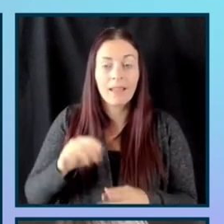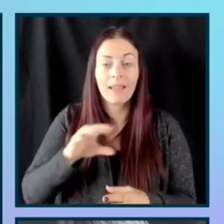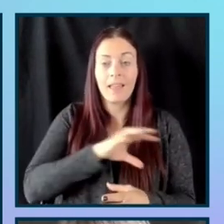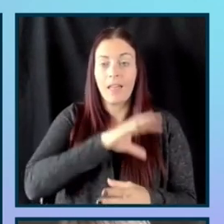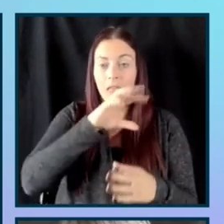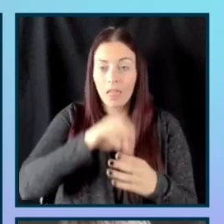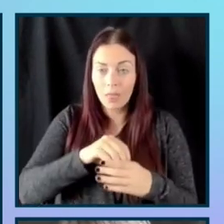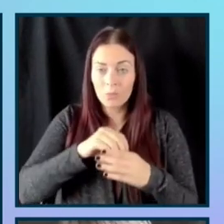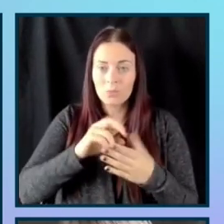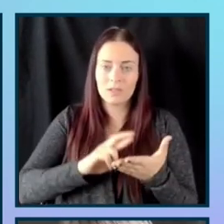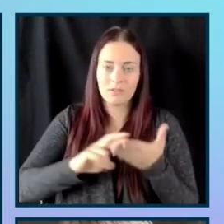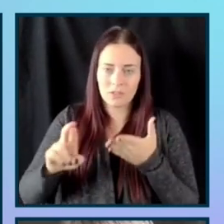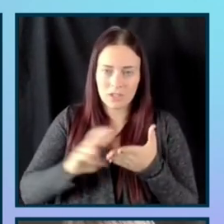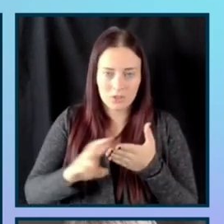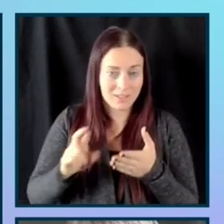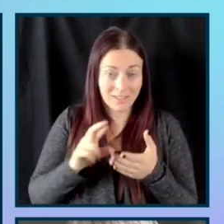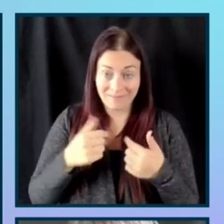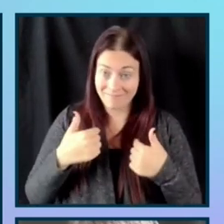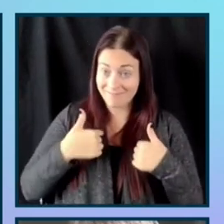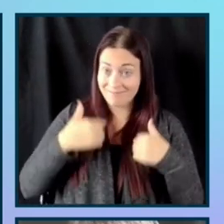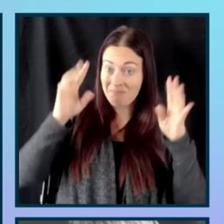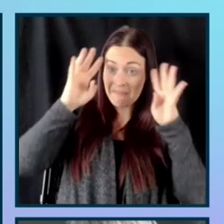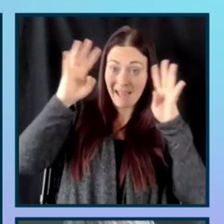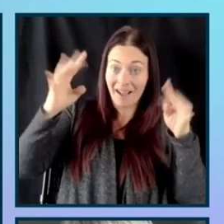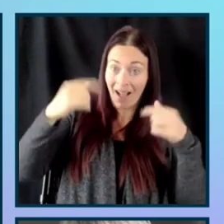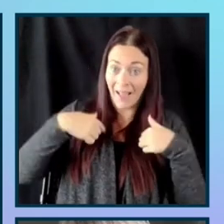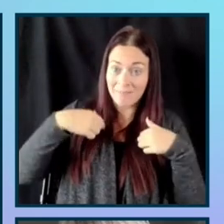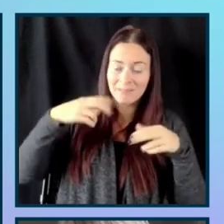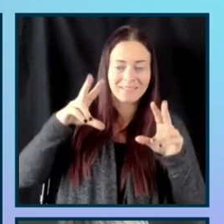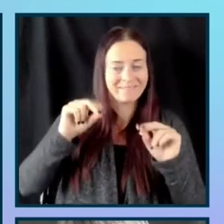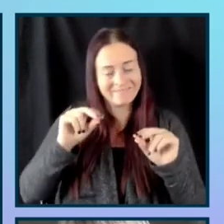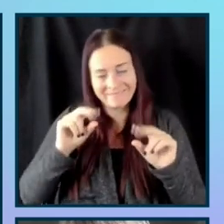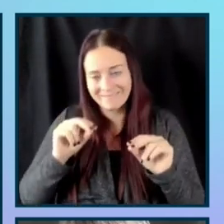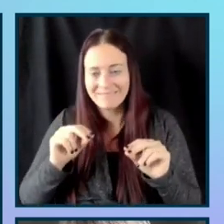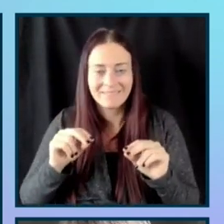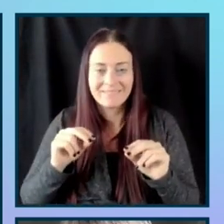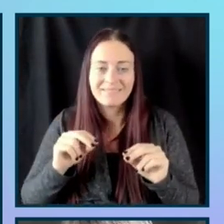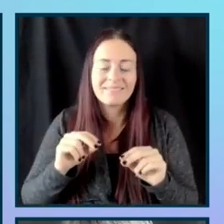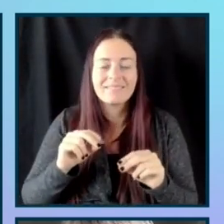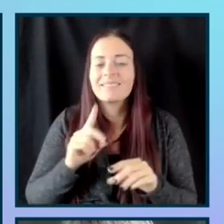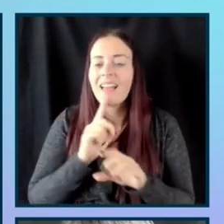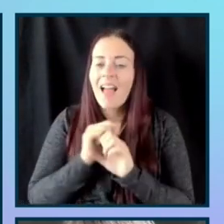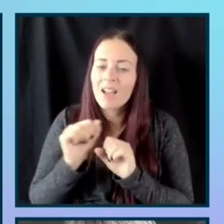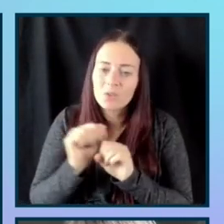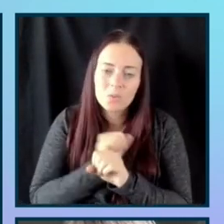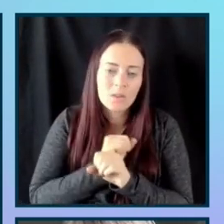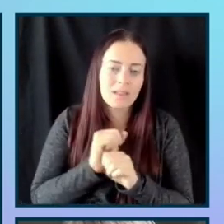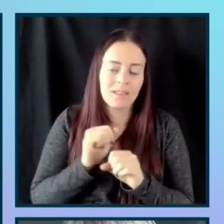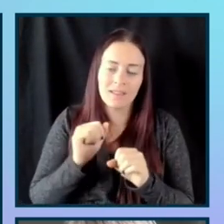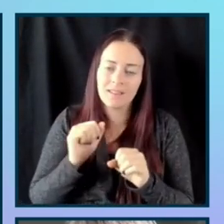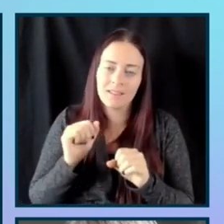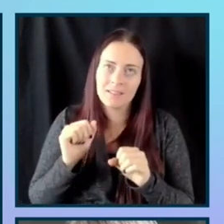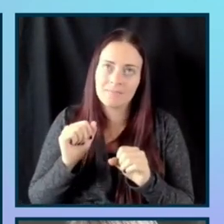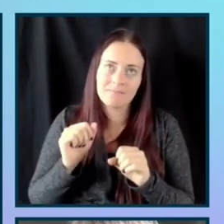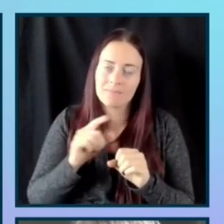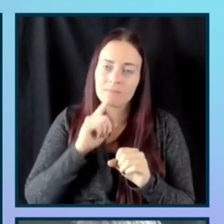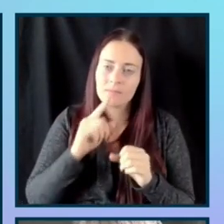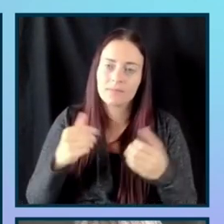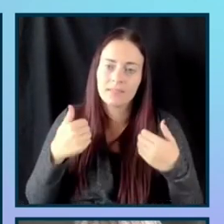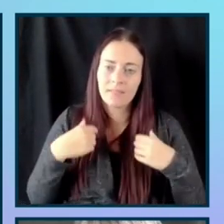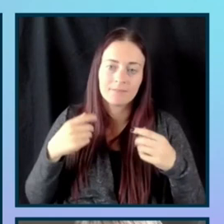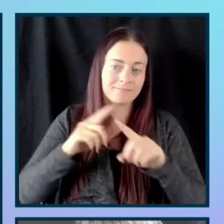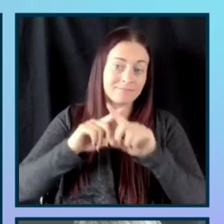not something that we made up. Um, inclusive research actually comes in a long line of different types of research